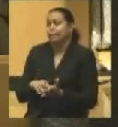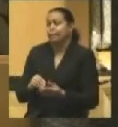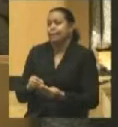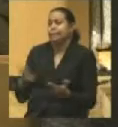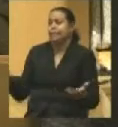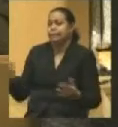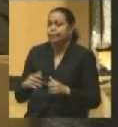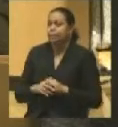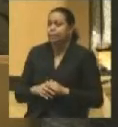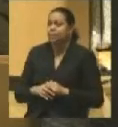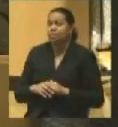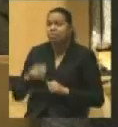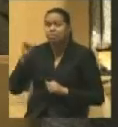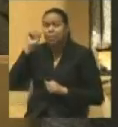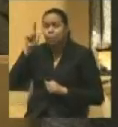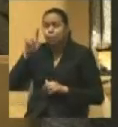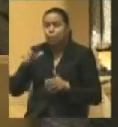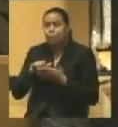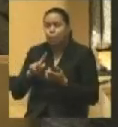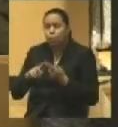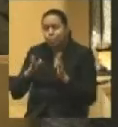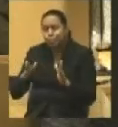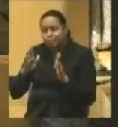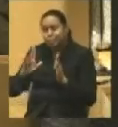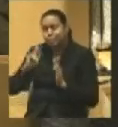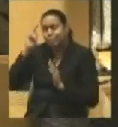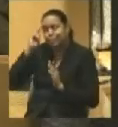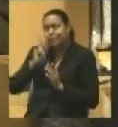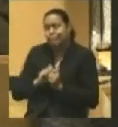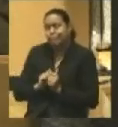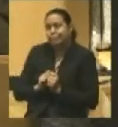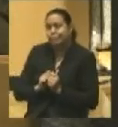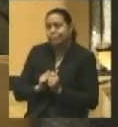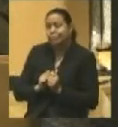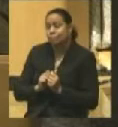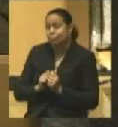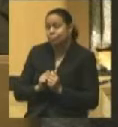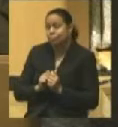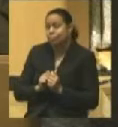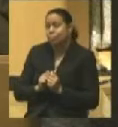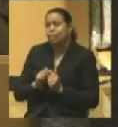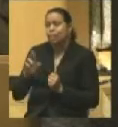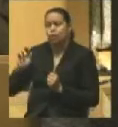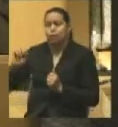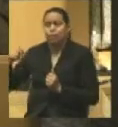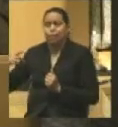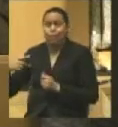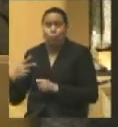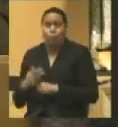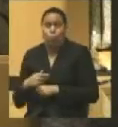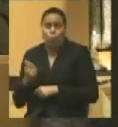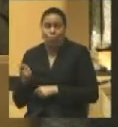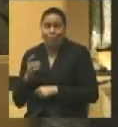what Abraham Lincoln does when he's paying attention to a political campaign. I'm not saying that the Republicans won in